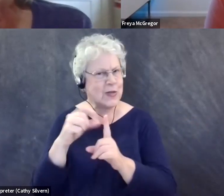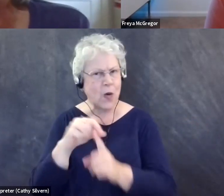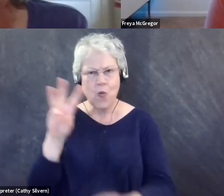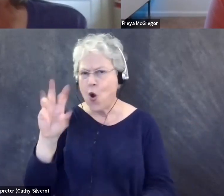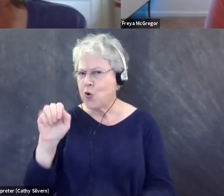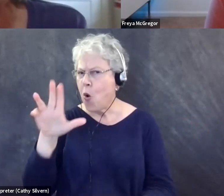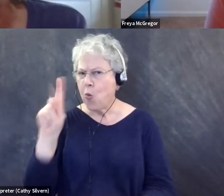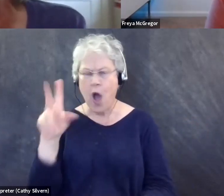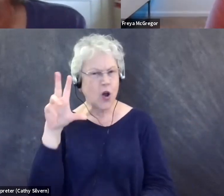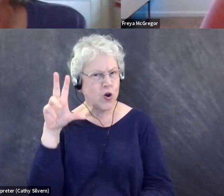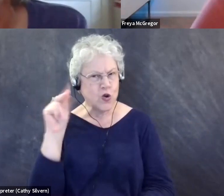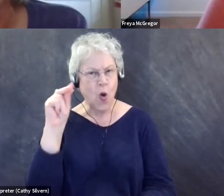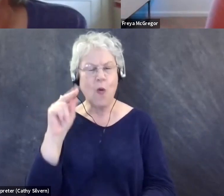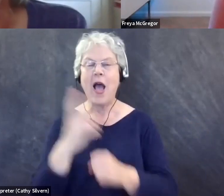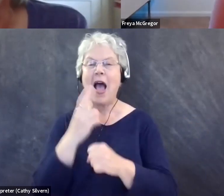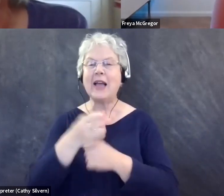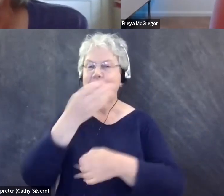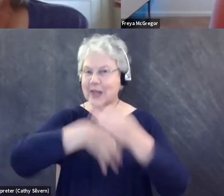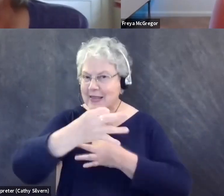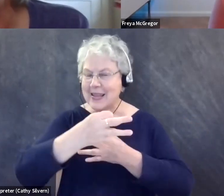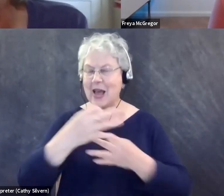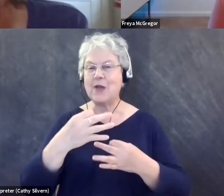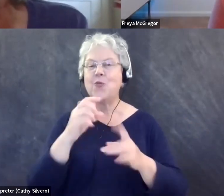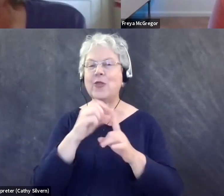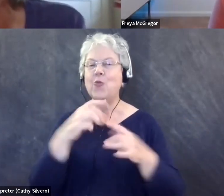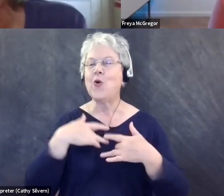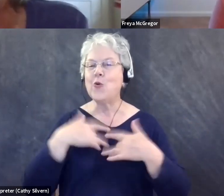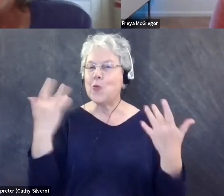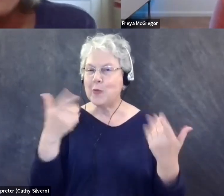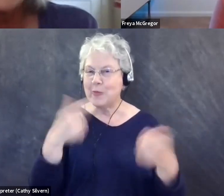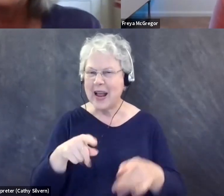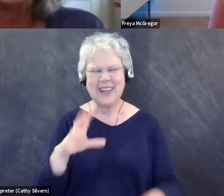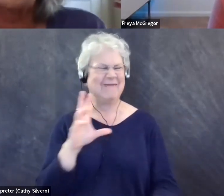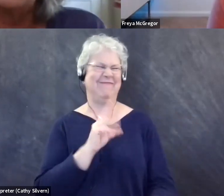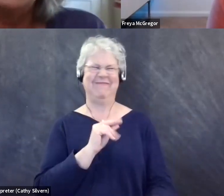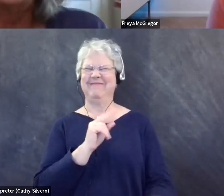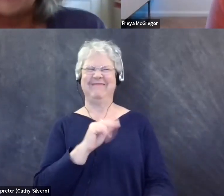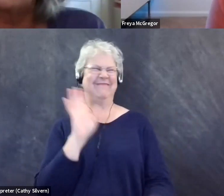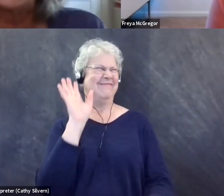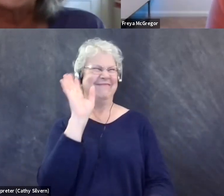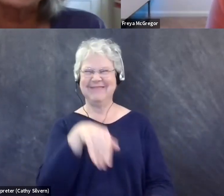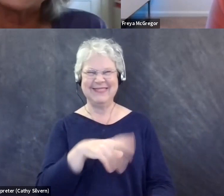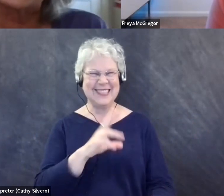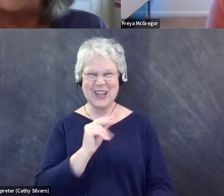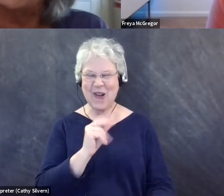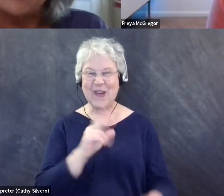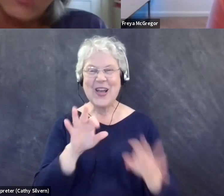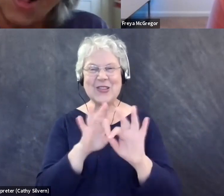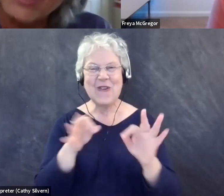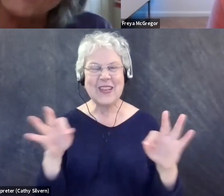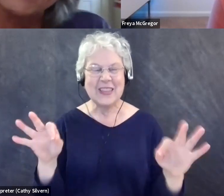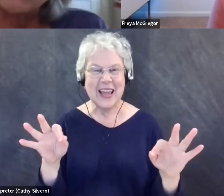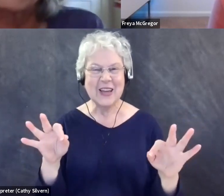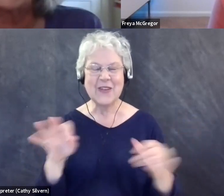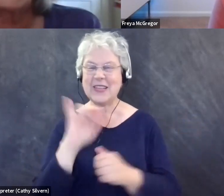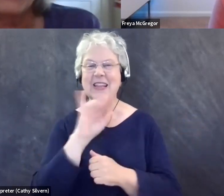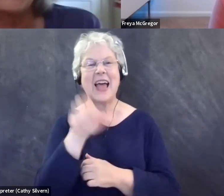I was to use the word events. And I'm like, no, no. So language is, is like, like